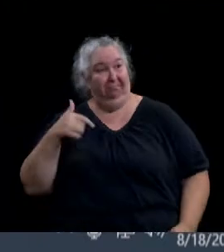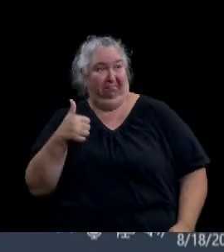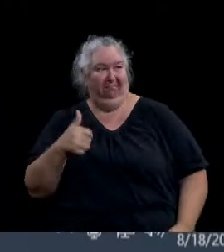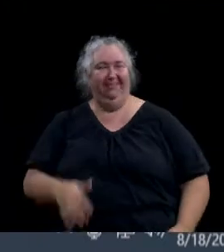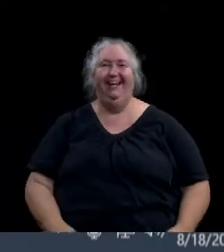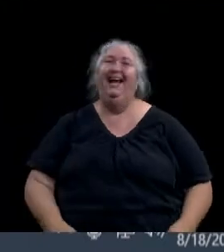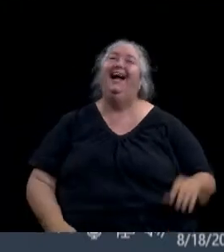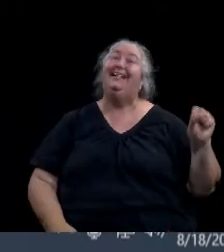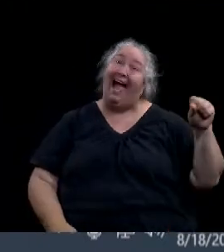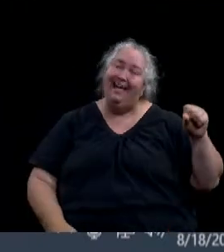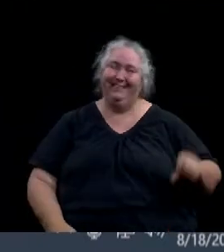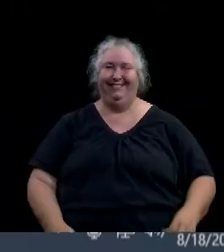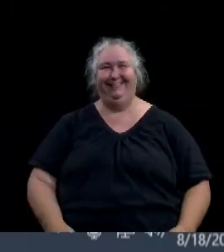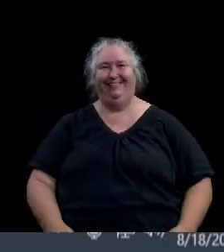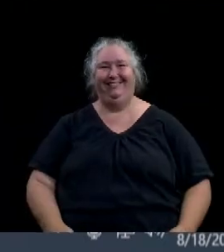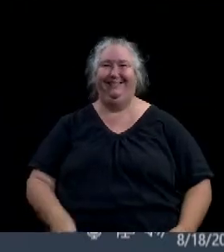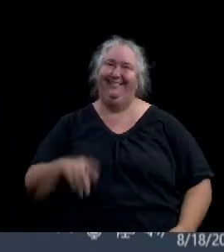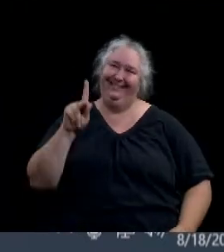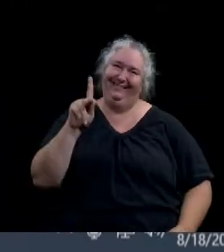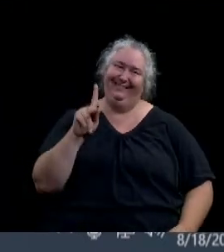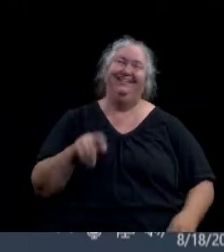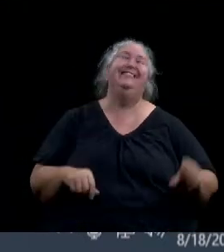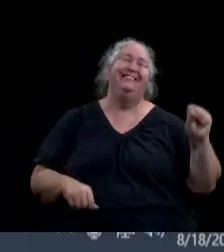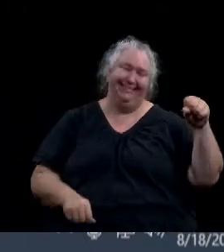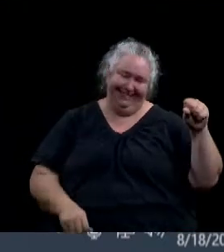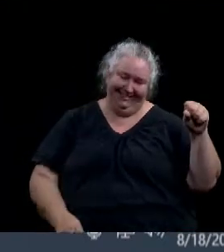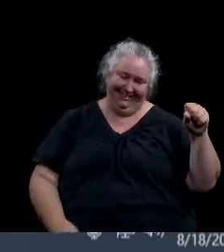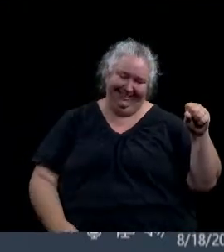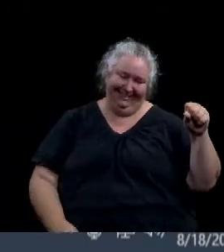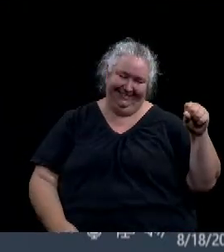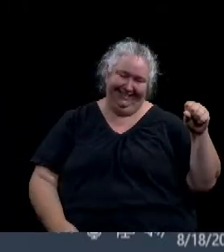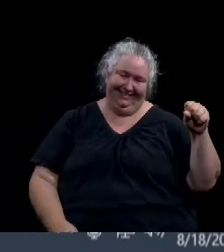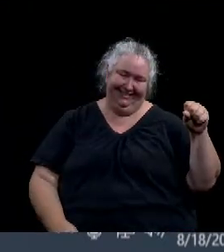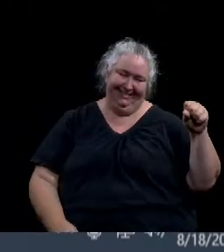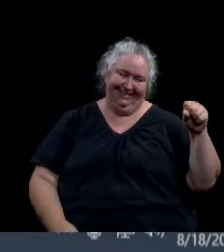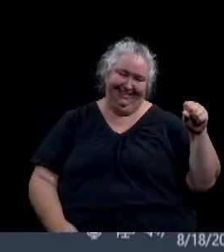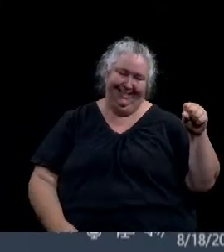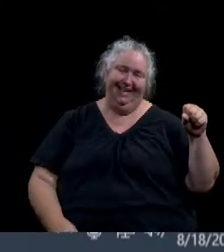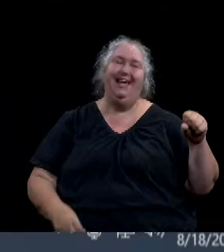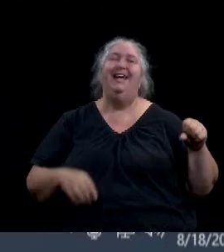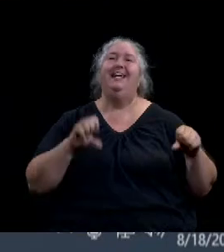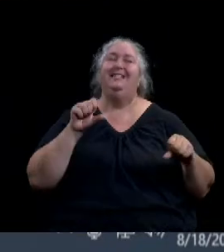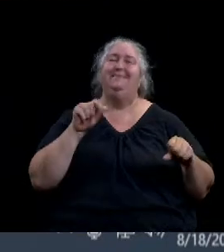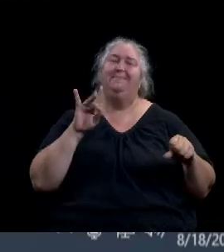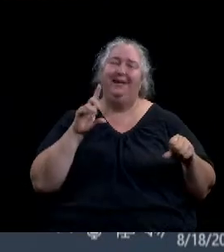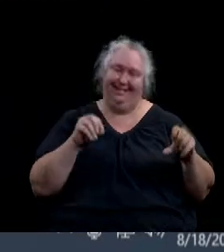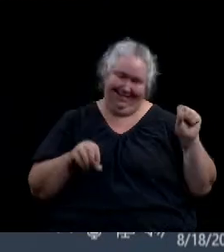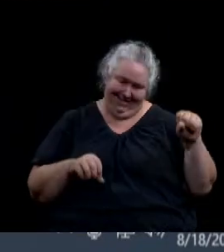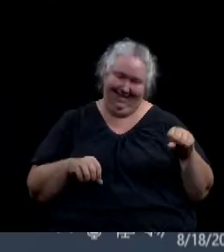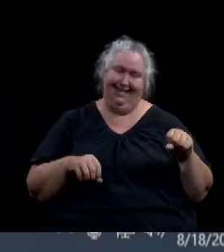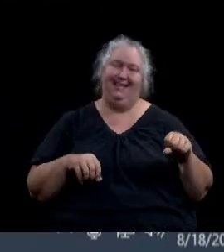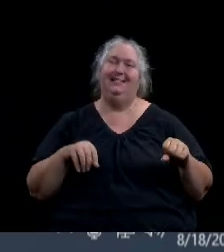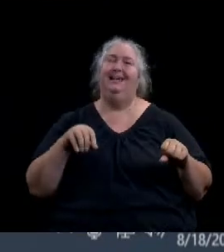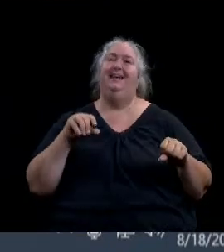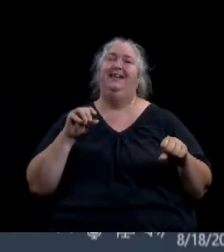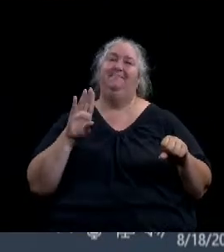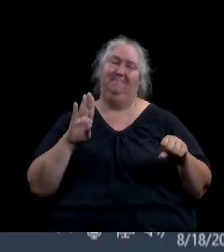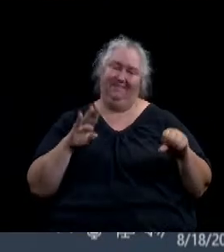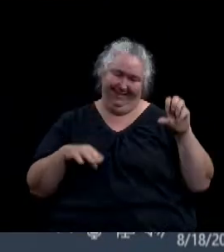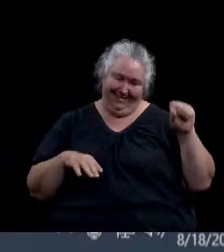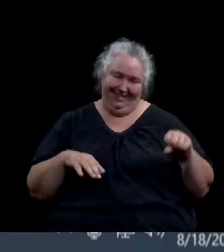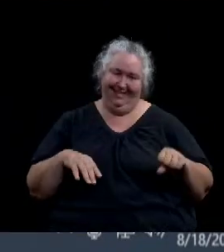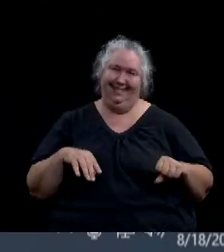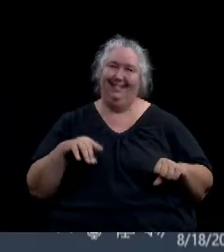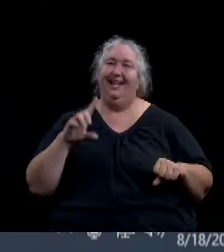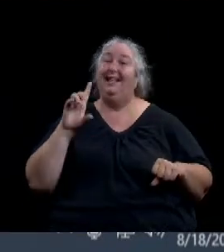Yes. Savido? Yes. Fairfield? Yes. Beaver? Yes. That motion carries.